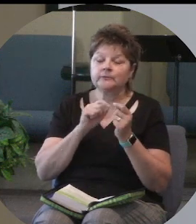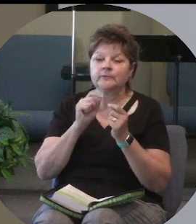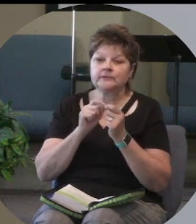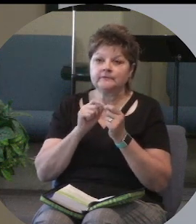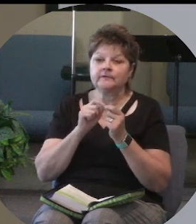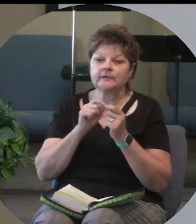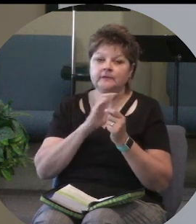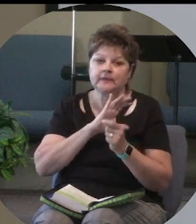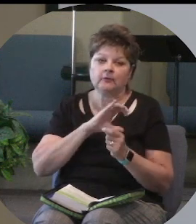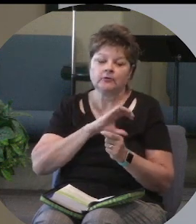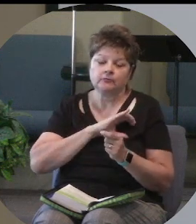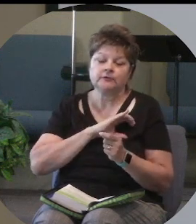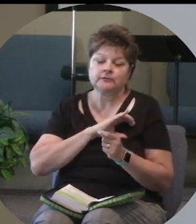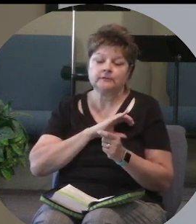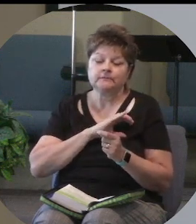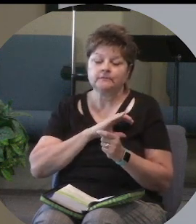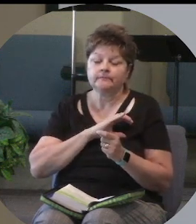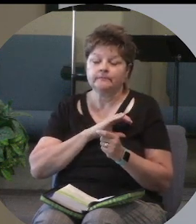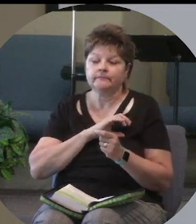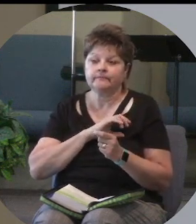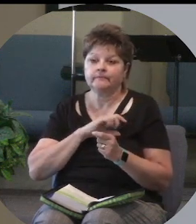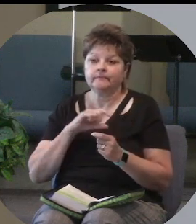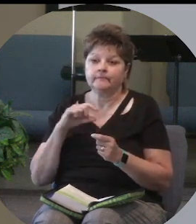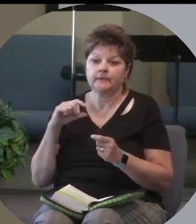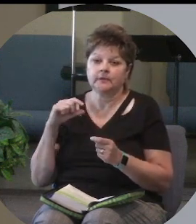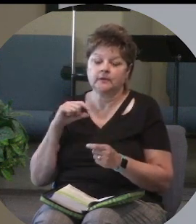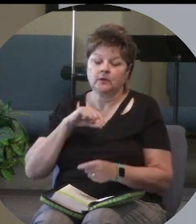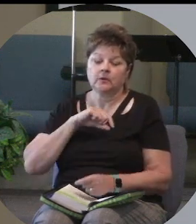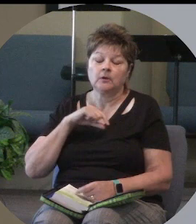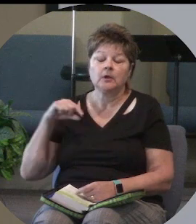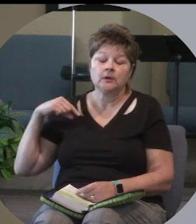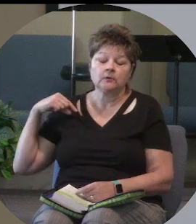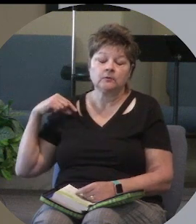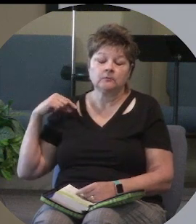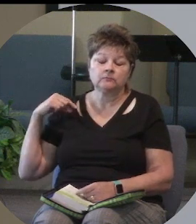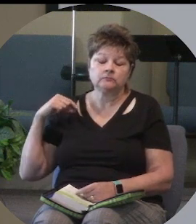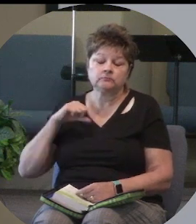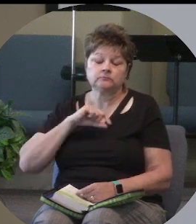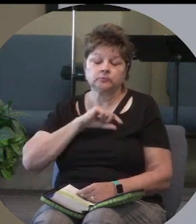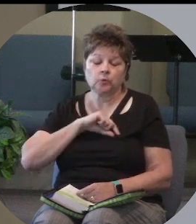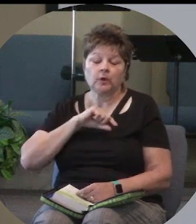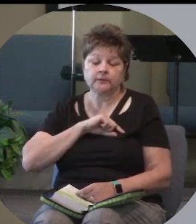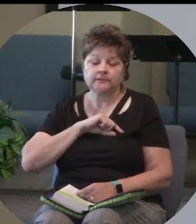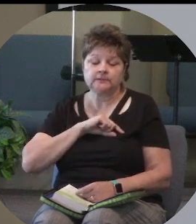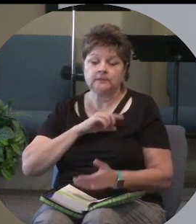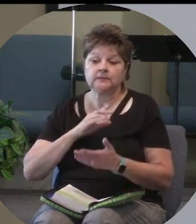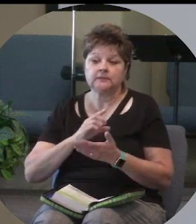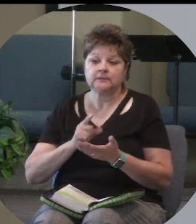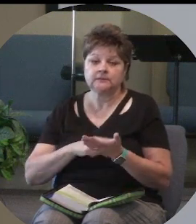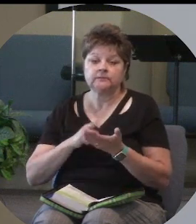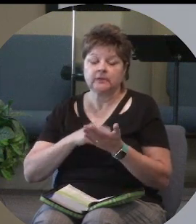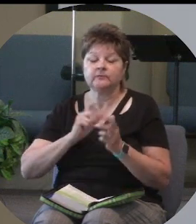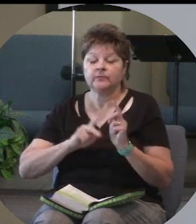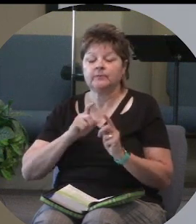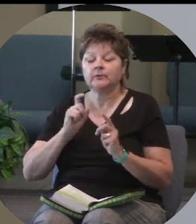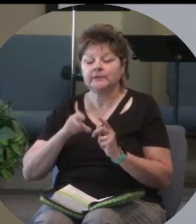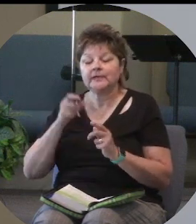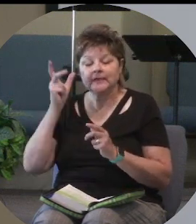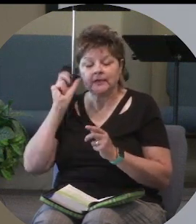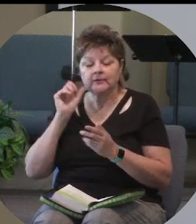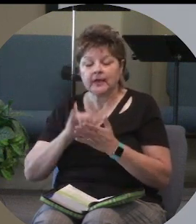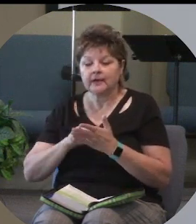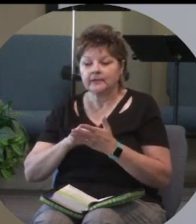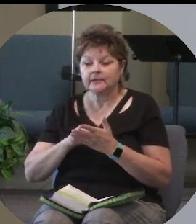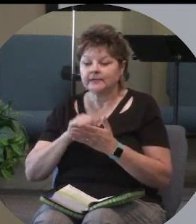and certain qualities and sometimes the people we meet need to hear that he's not looking for you to do anything wrong